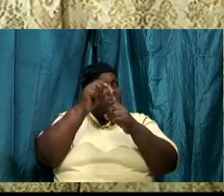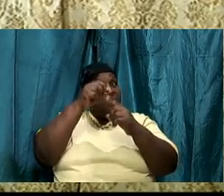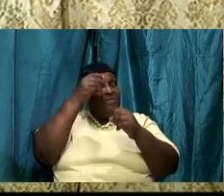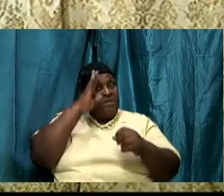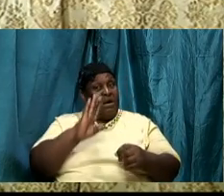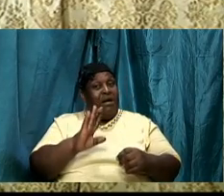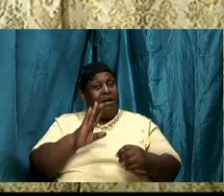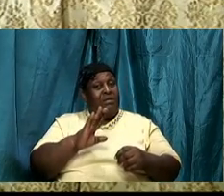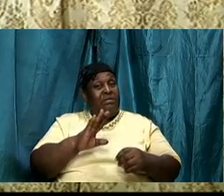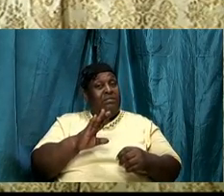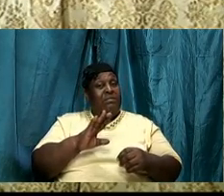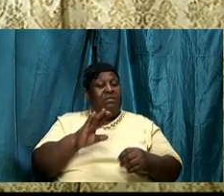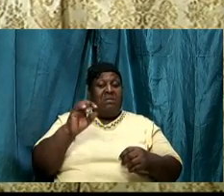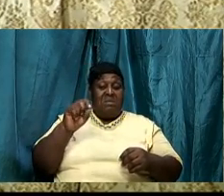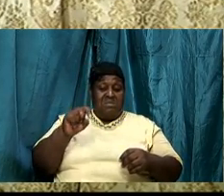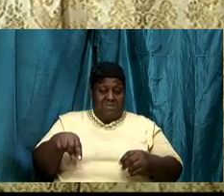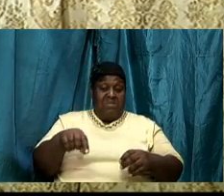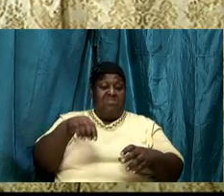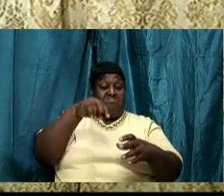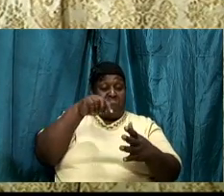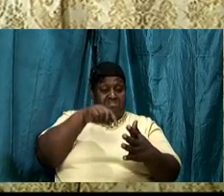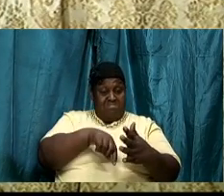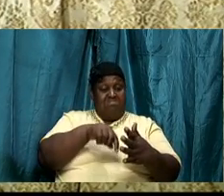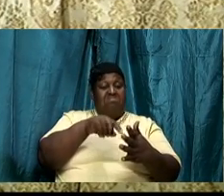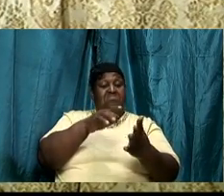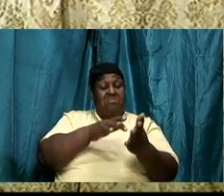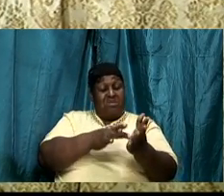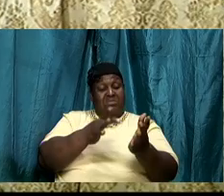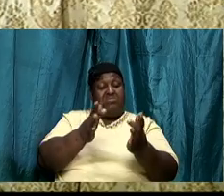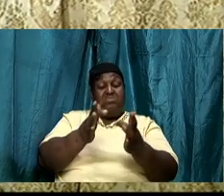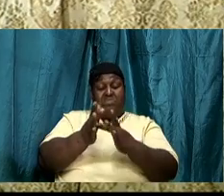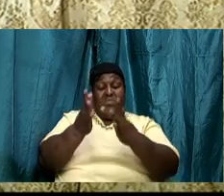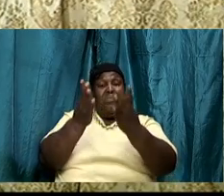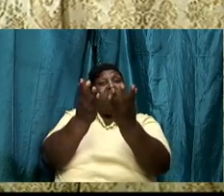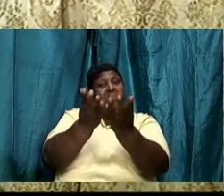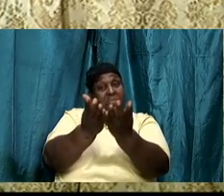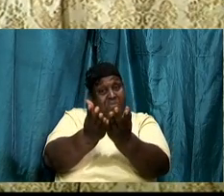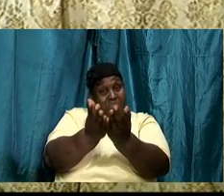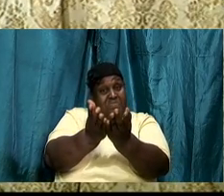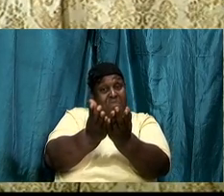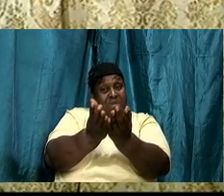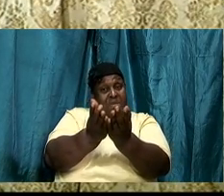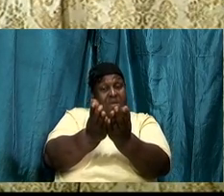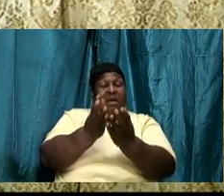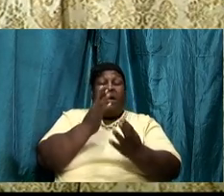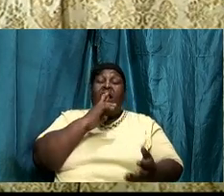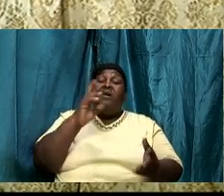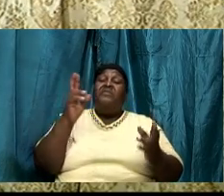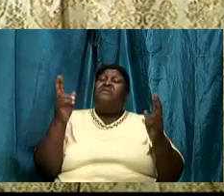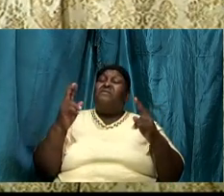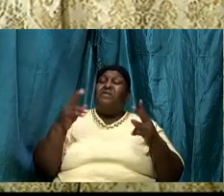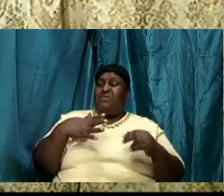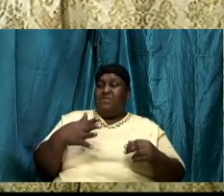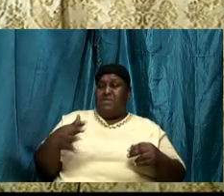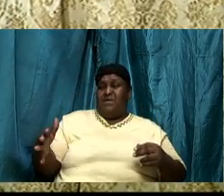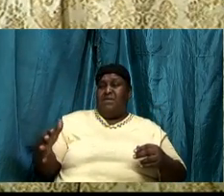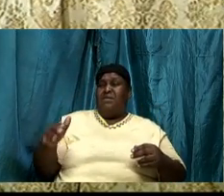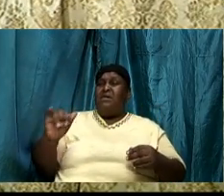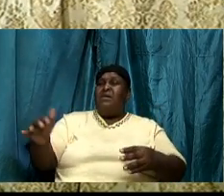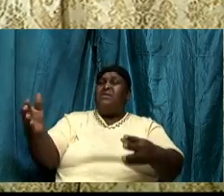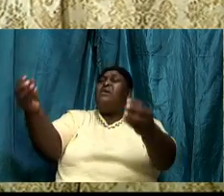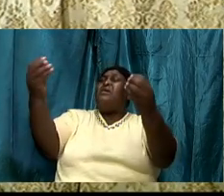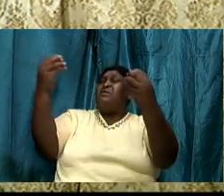in this book are the very things that will give us